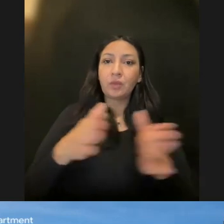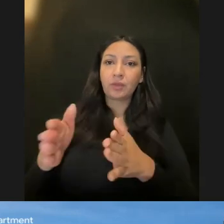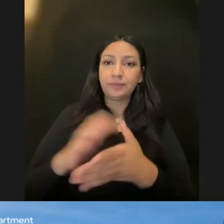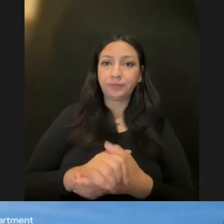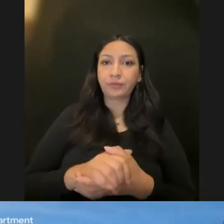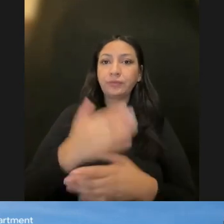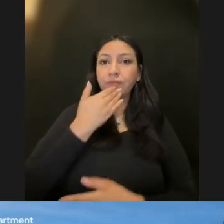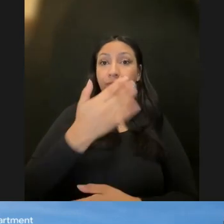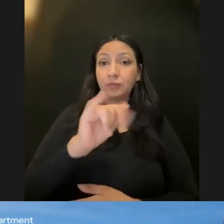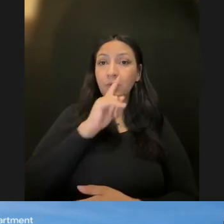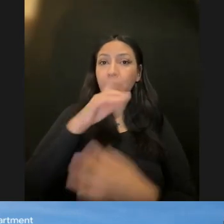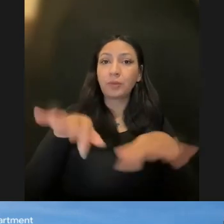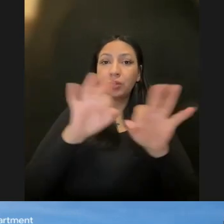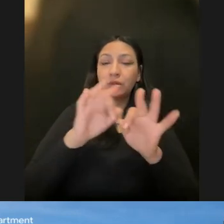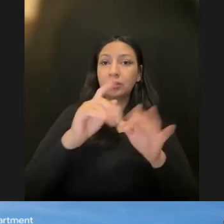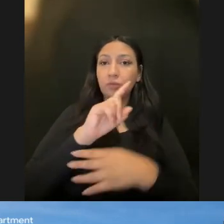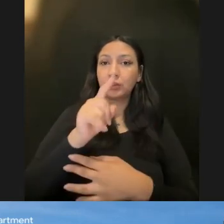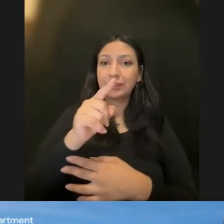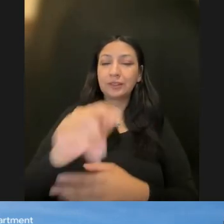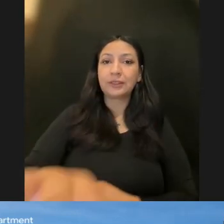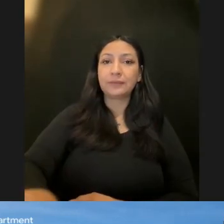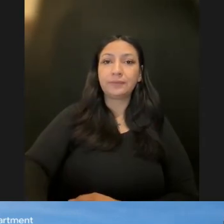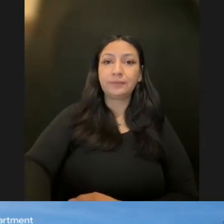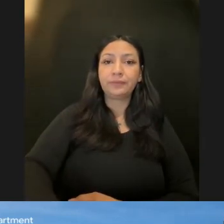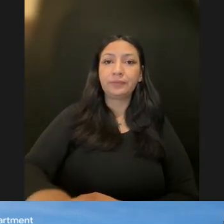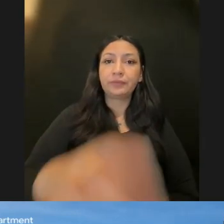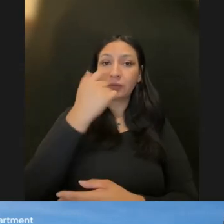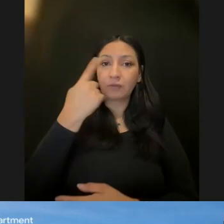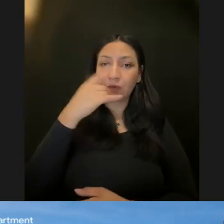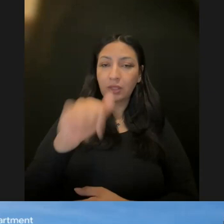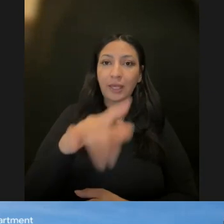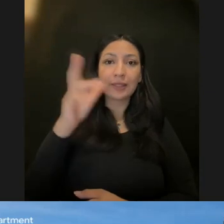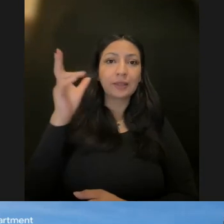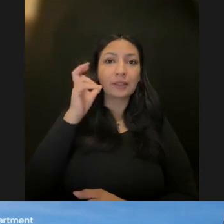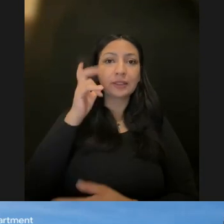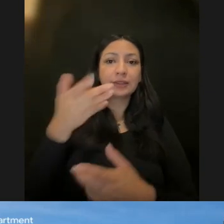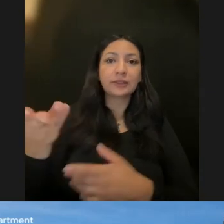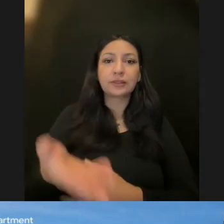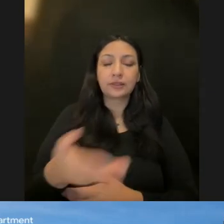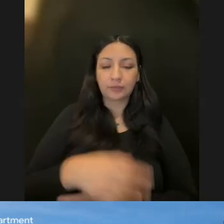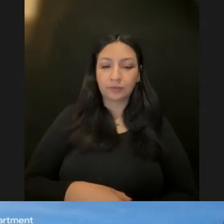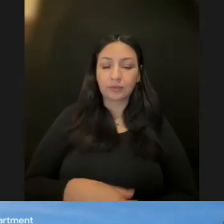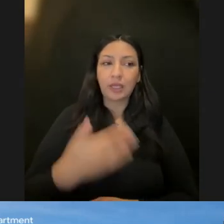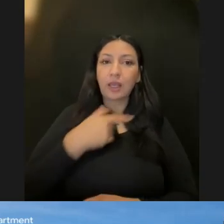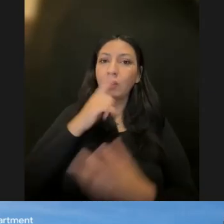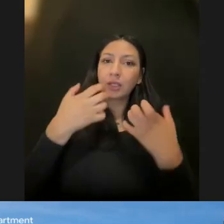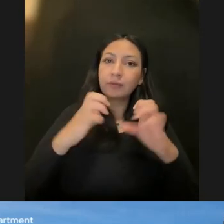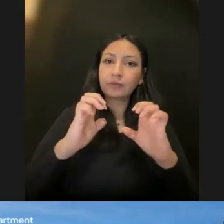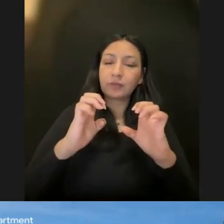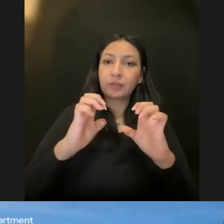Thank you. That's such an important question, Nancy, because for those listening in, there is an effort that was